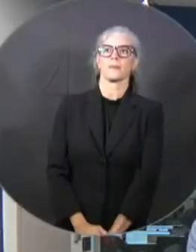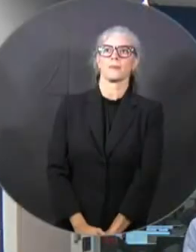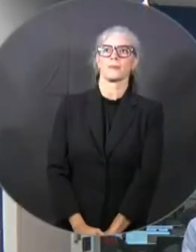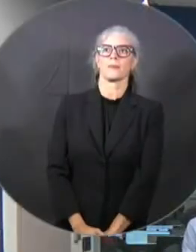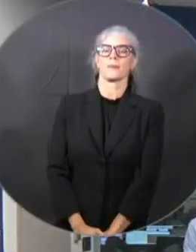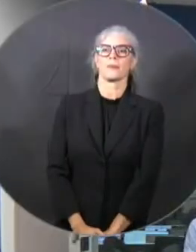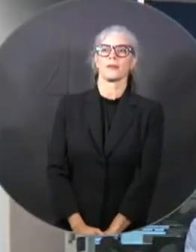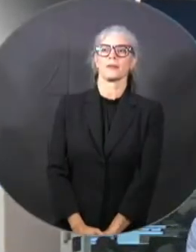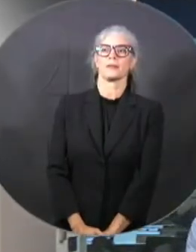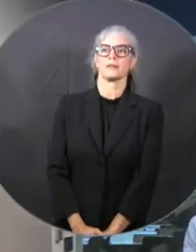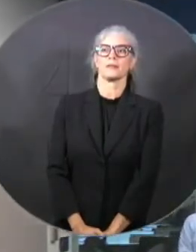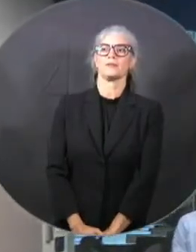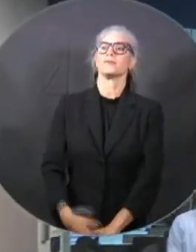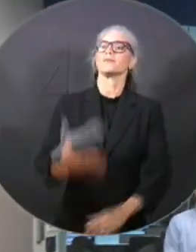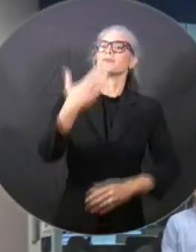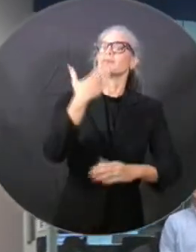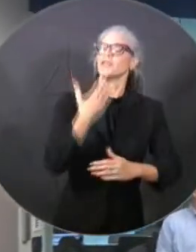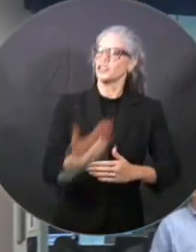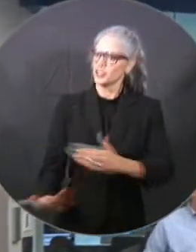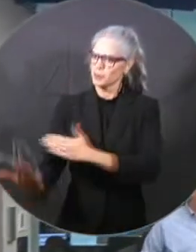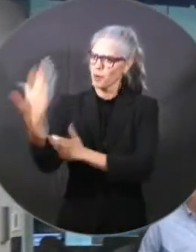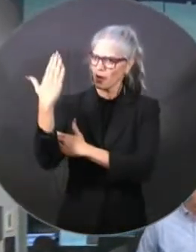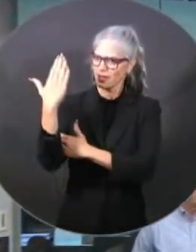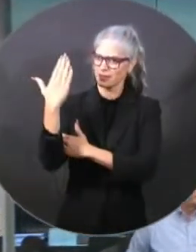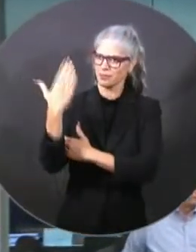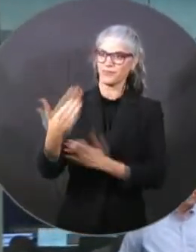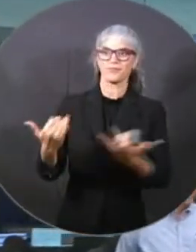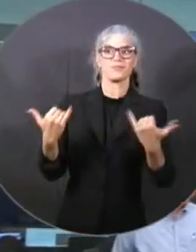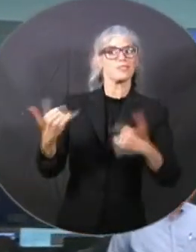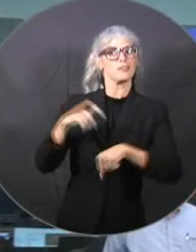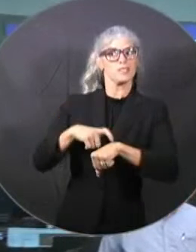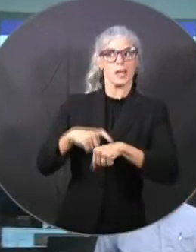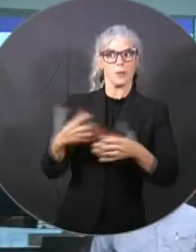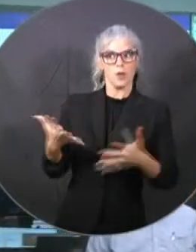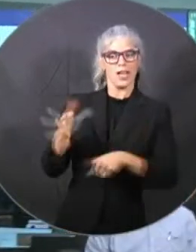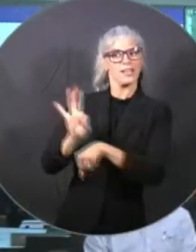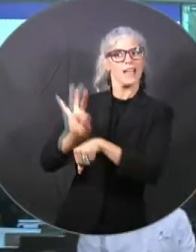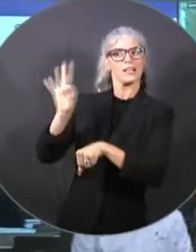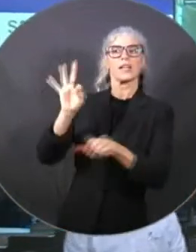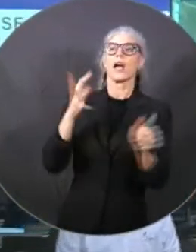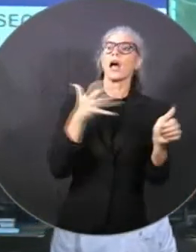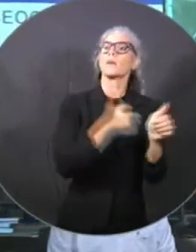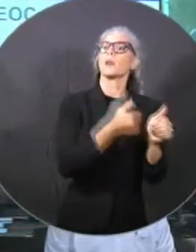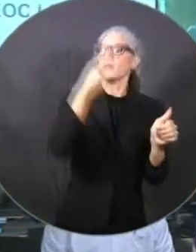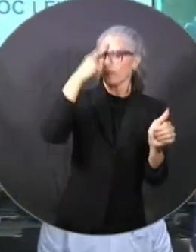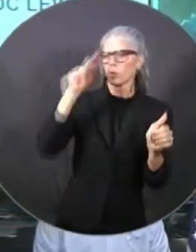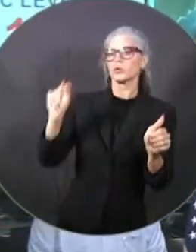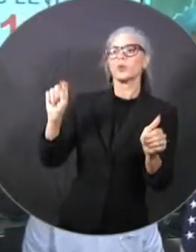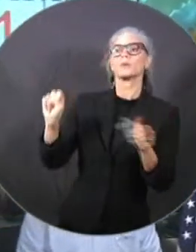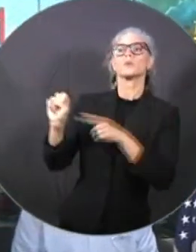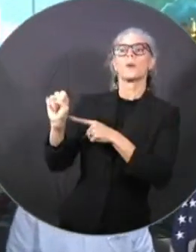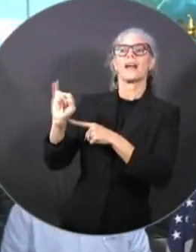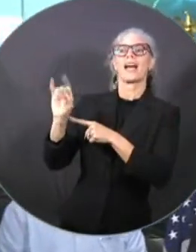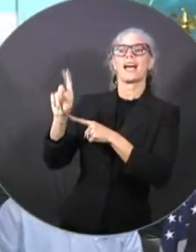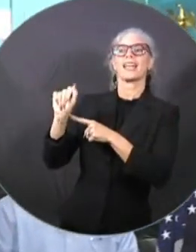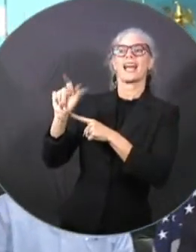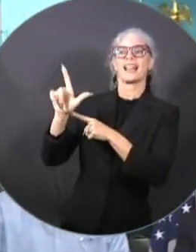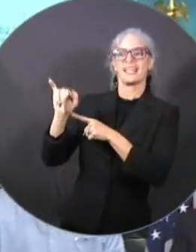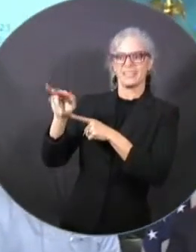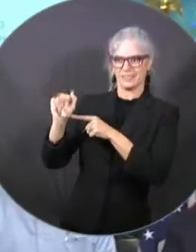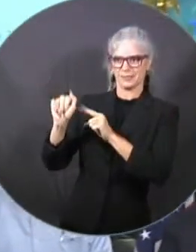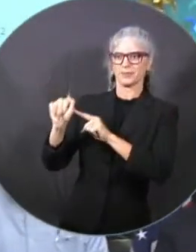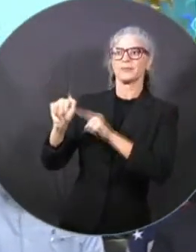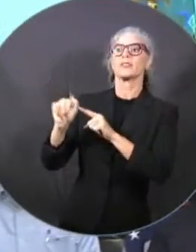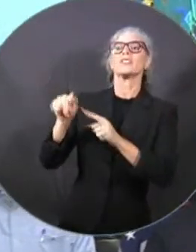Well, good morning. This is our 9 a.m. update for a tropical storm soon to be Hurricane Idalia. I'm joined by Kevin Guthrie,